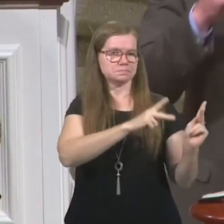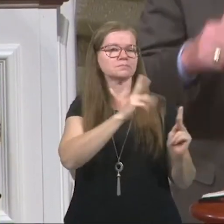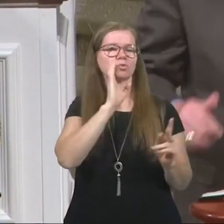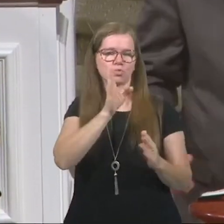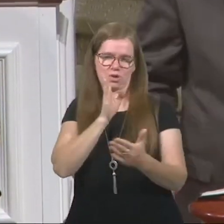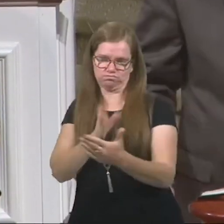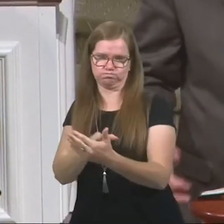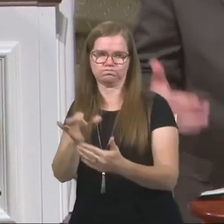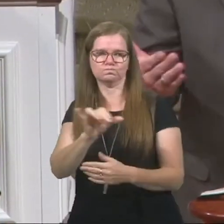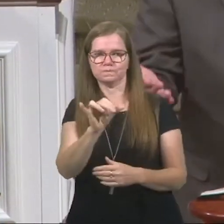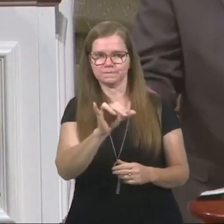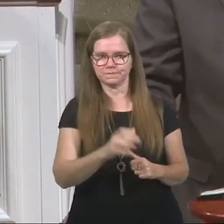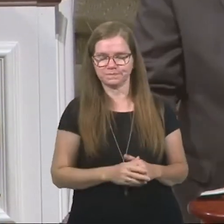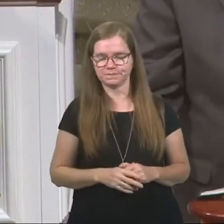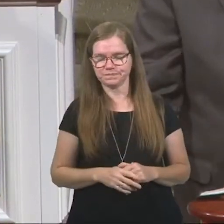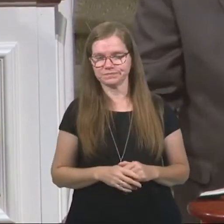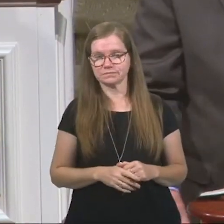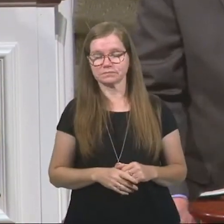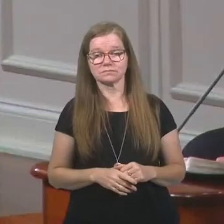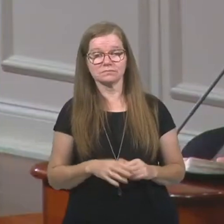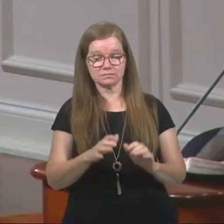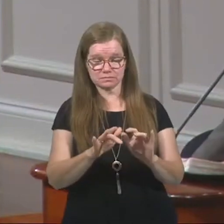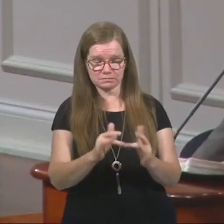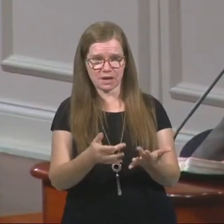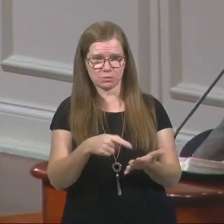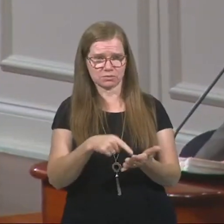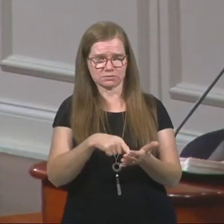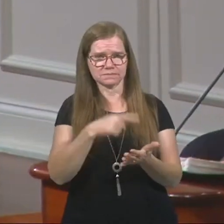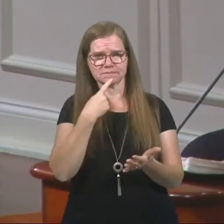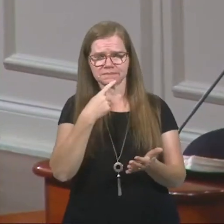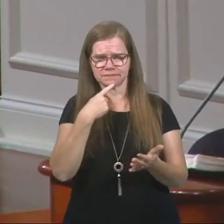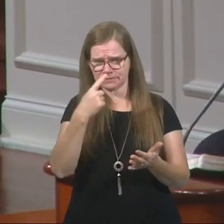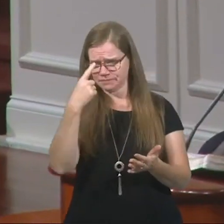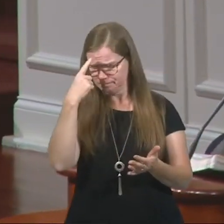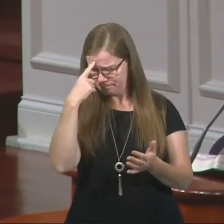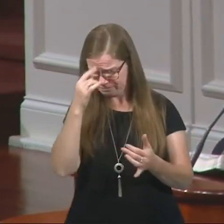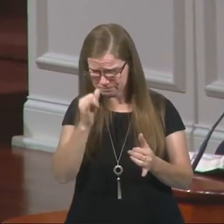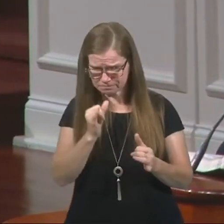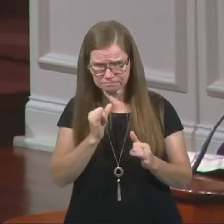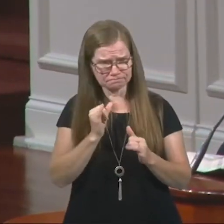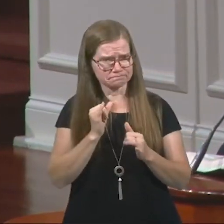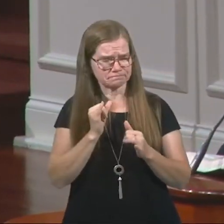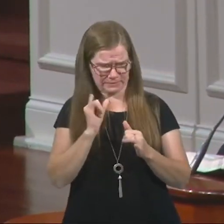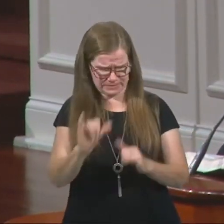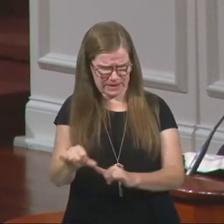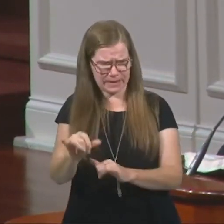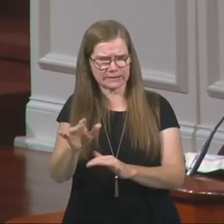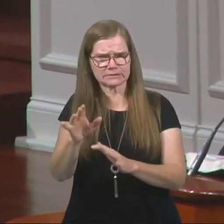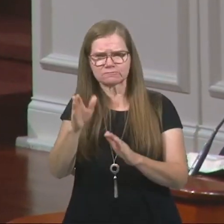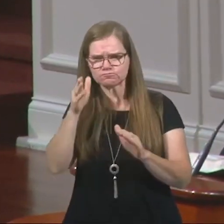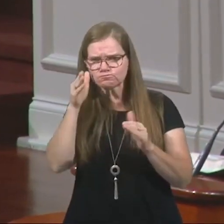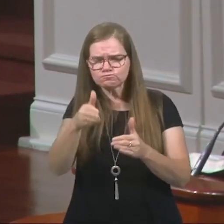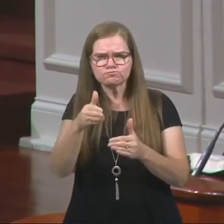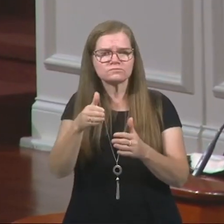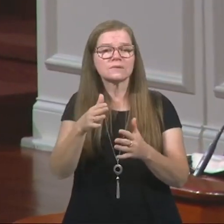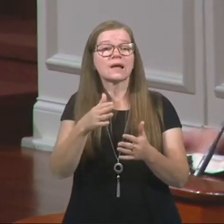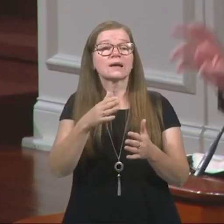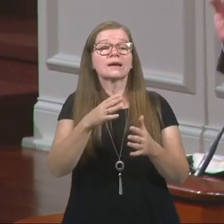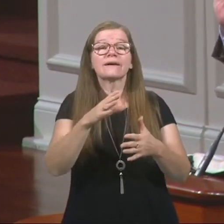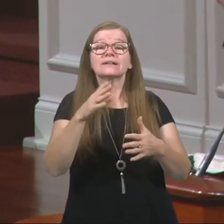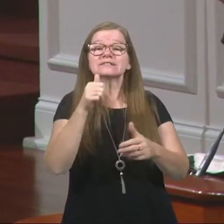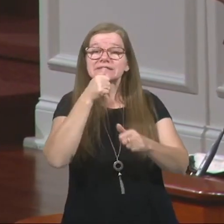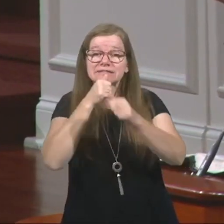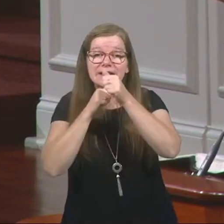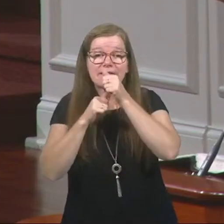verse the Bible tells us. Be of the same mind that he that suffered in flesh has ceased from sin. Now, suffering doesn't make you stop sinning, but it